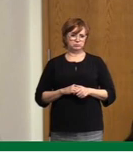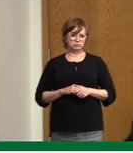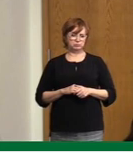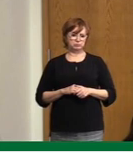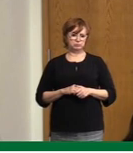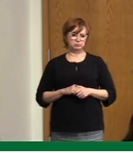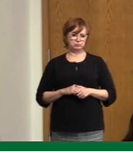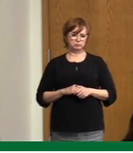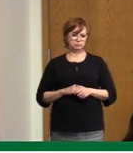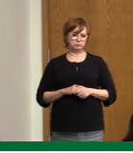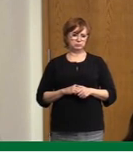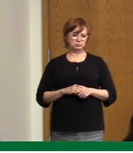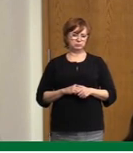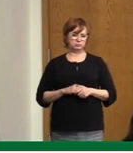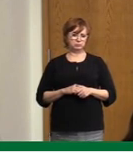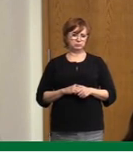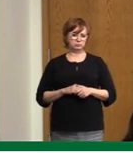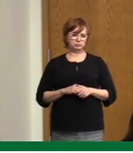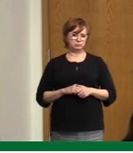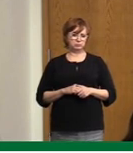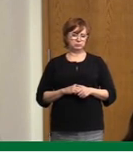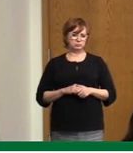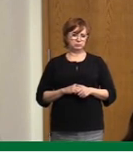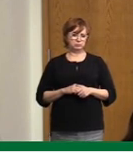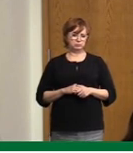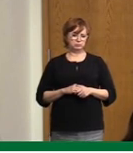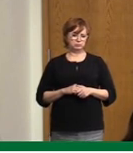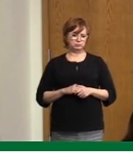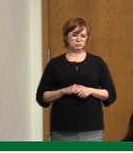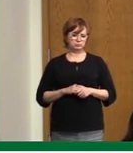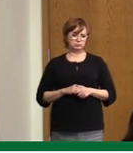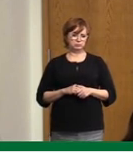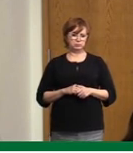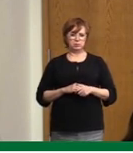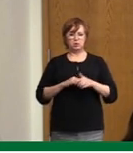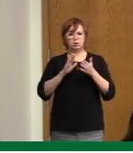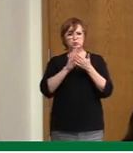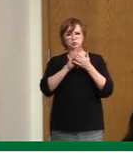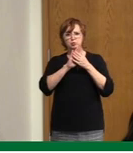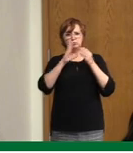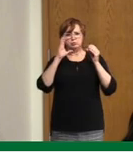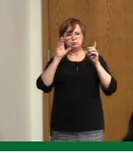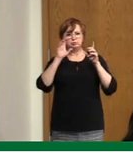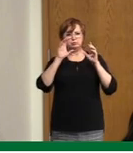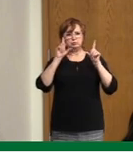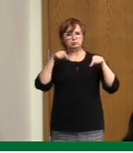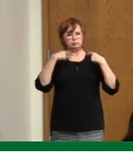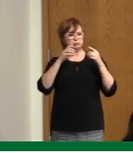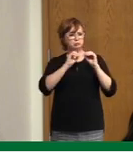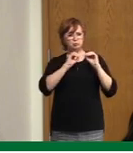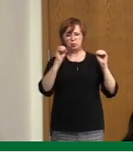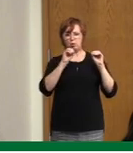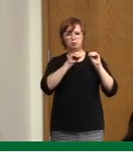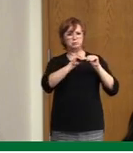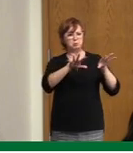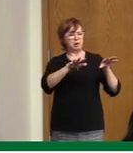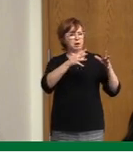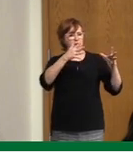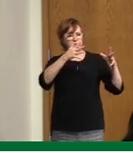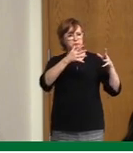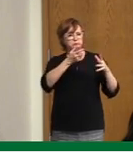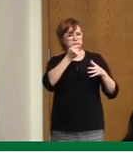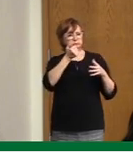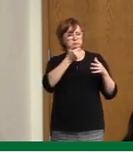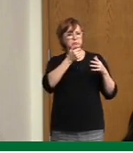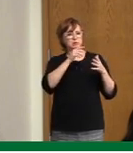and the kids have been wearing masks, teachers have been wearing masks, we're doing all the physical distancing, hand washing, is that a validation that a